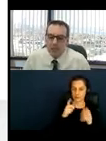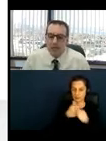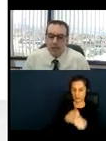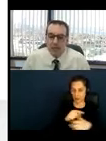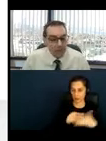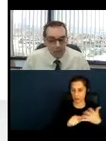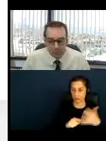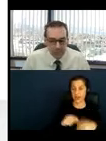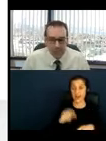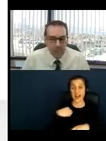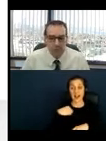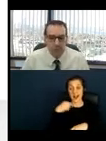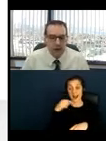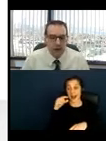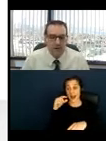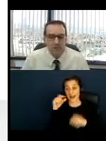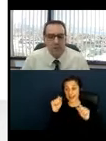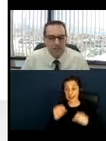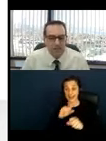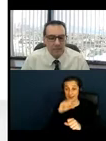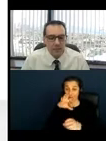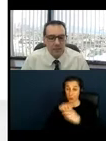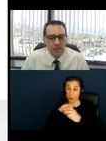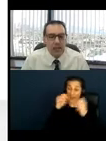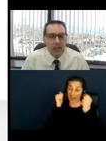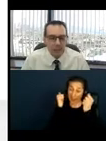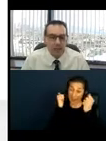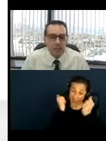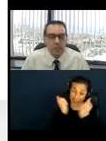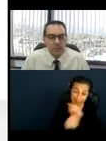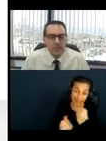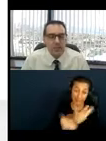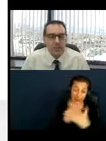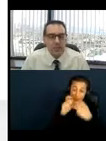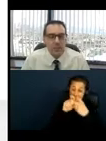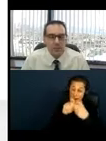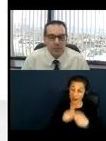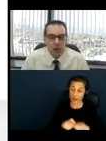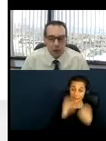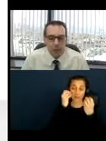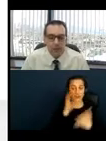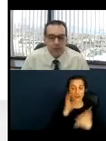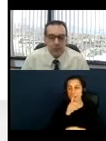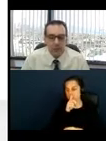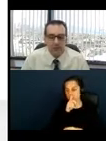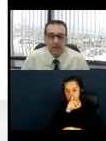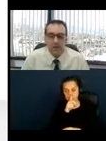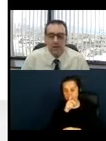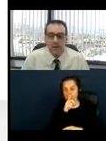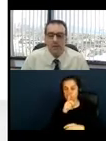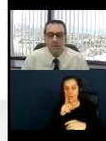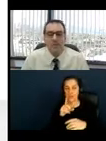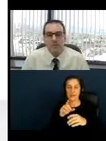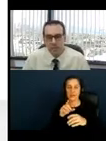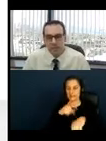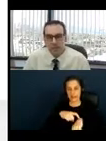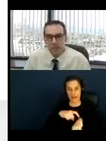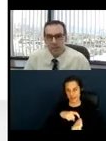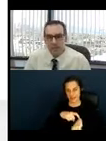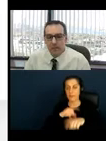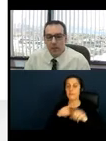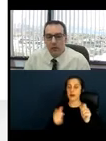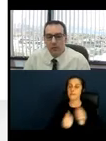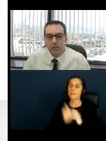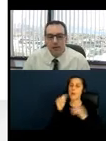dimension of every element that required to be accessible, I will be discussing the most common ones that must be considered